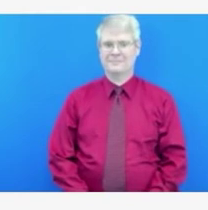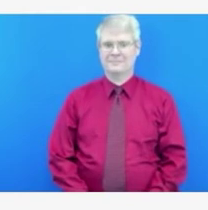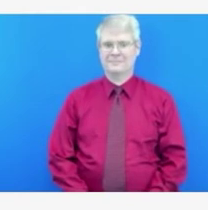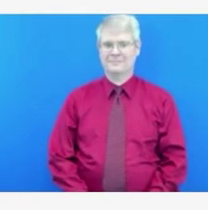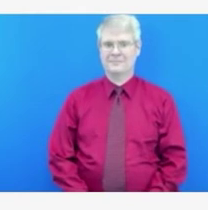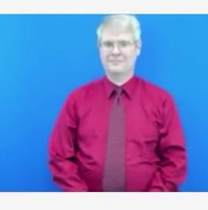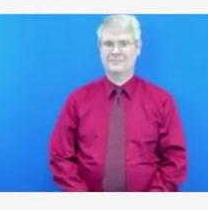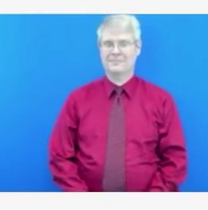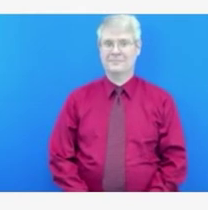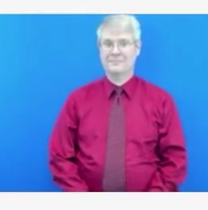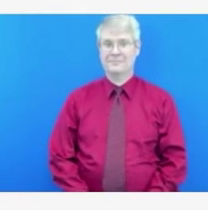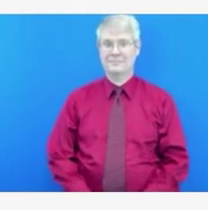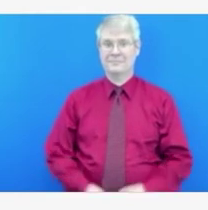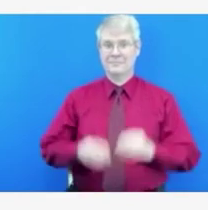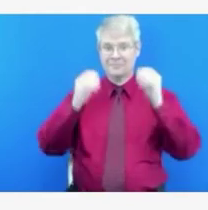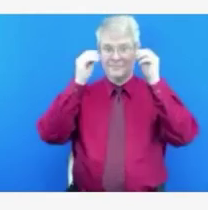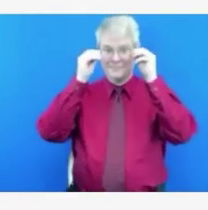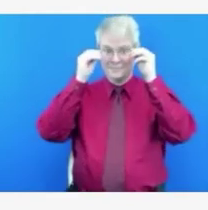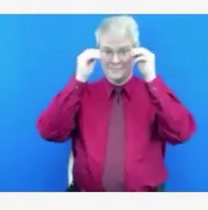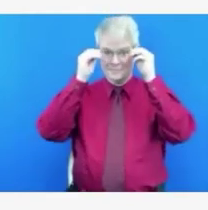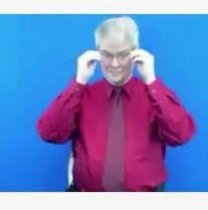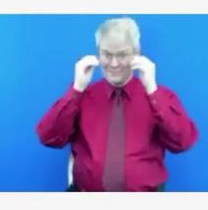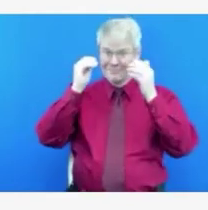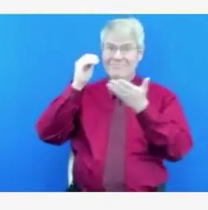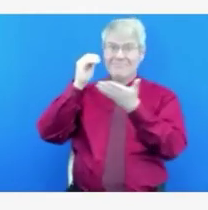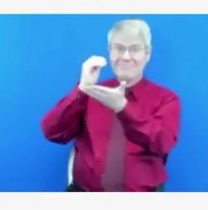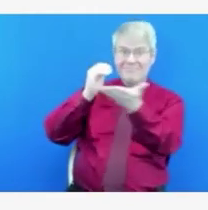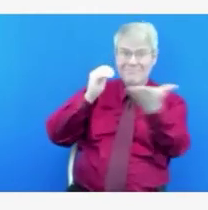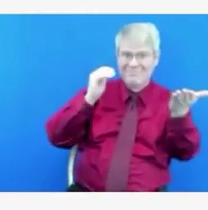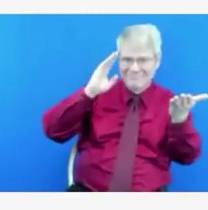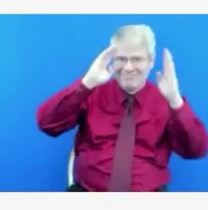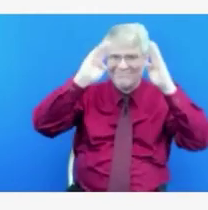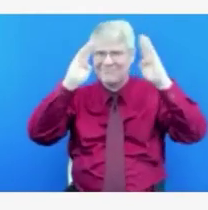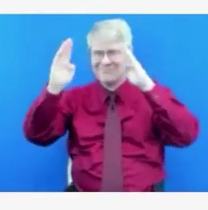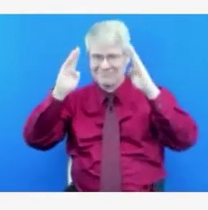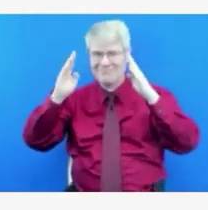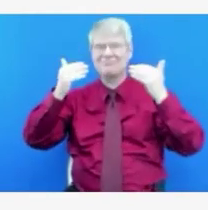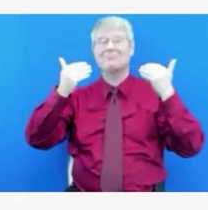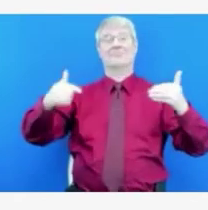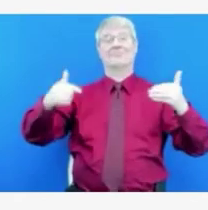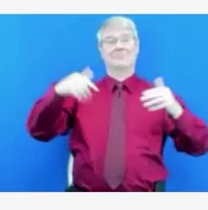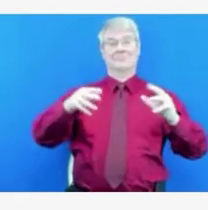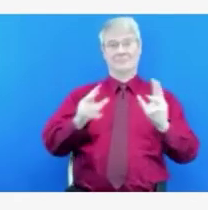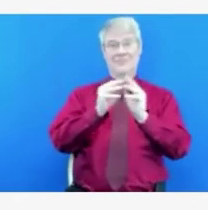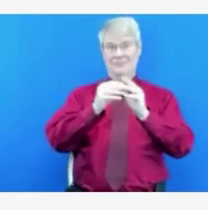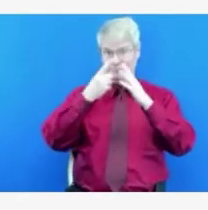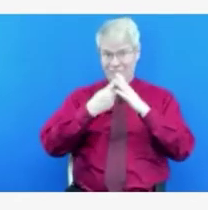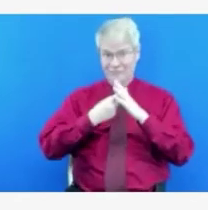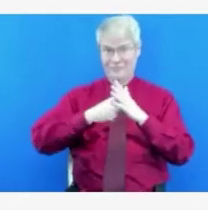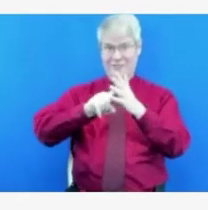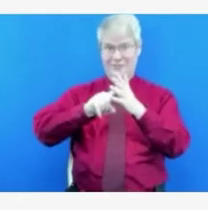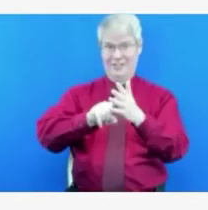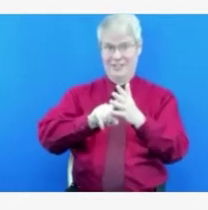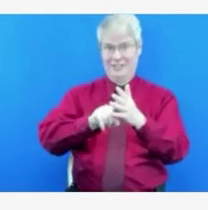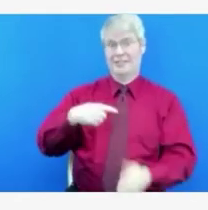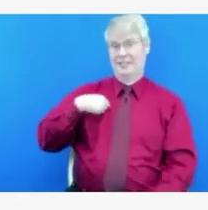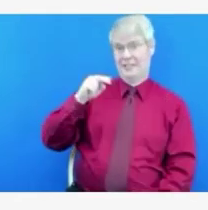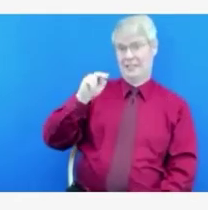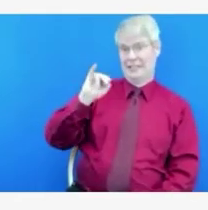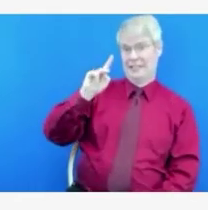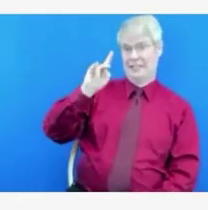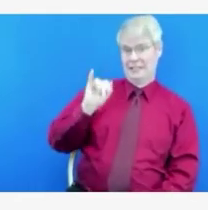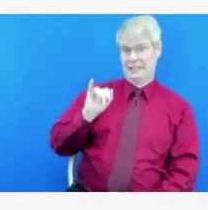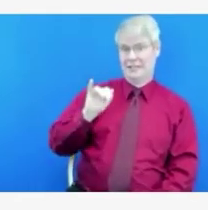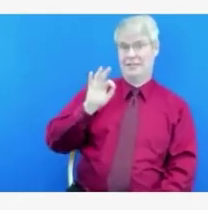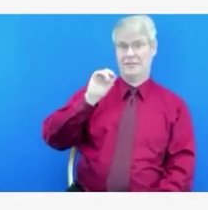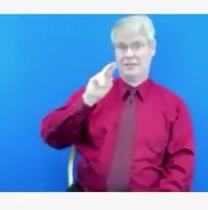All right, we'll go ahead and get things started today. Thank you for joining us. My name is Nikki Fording-Or, and I'll be the moderator on the briefing